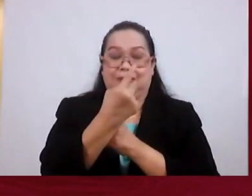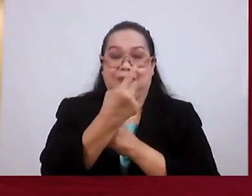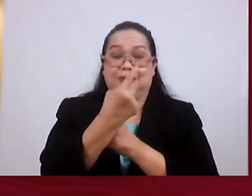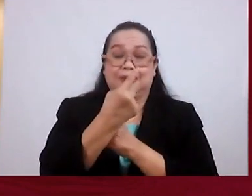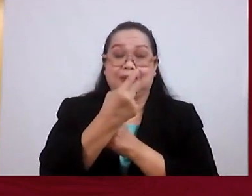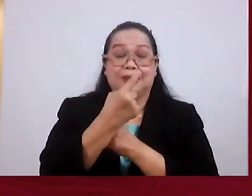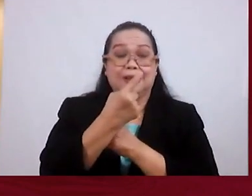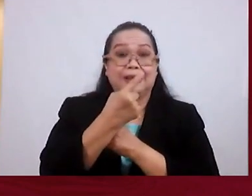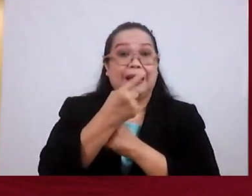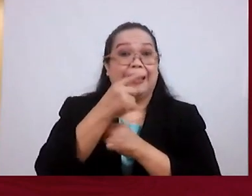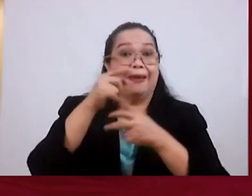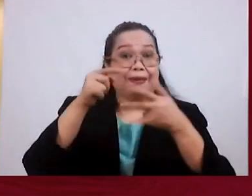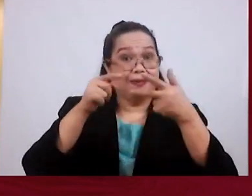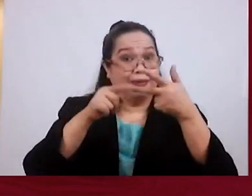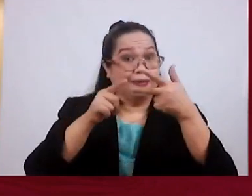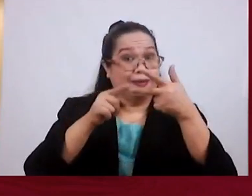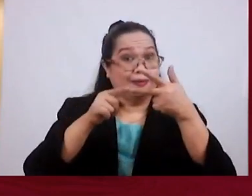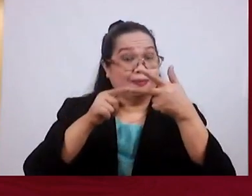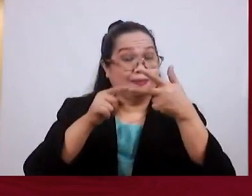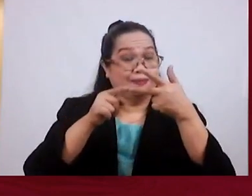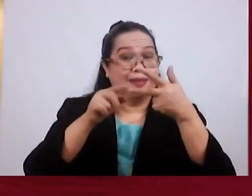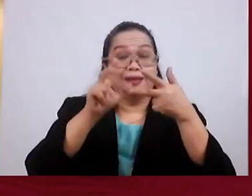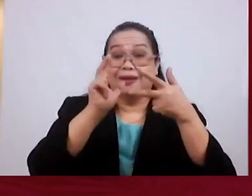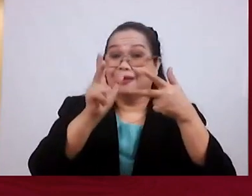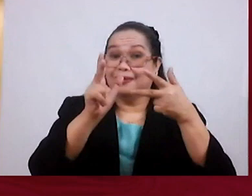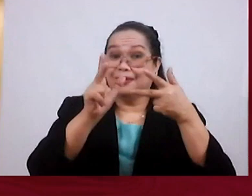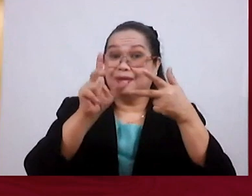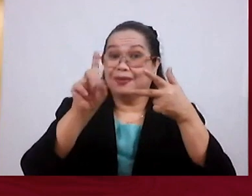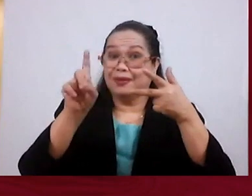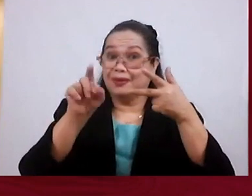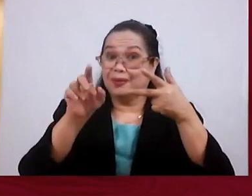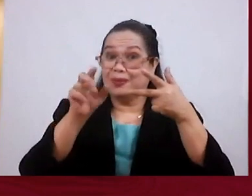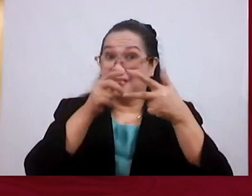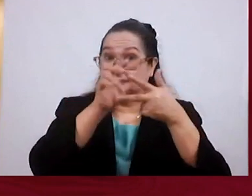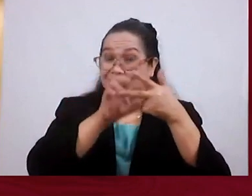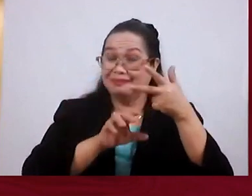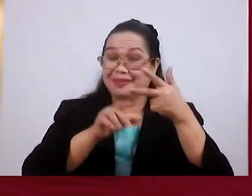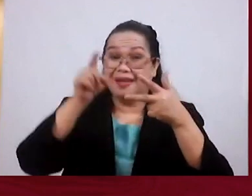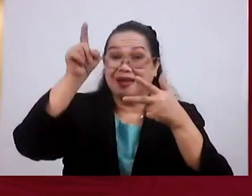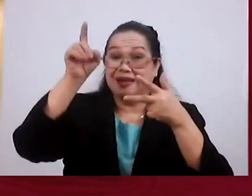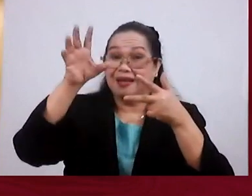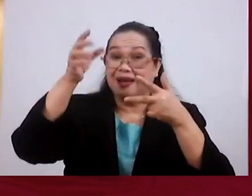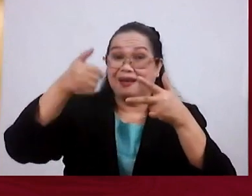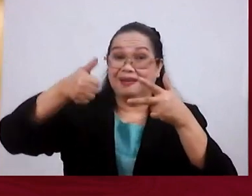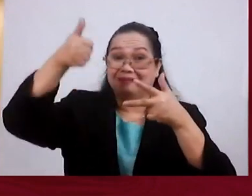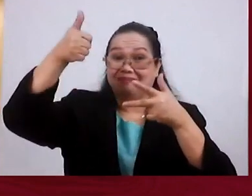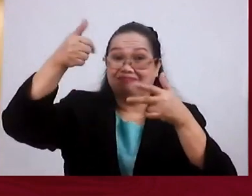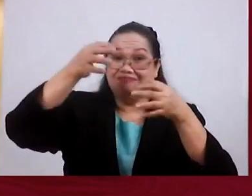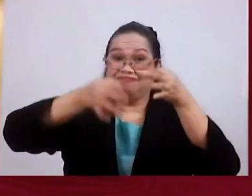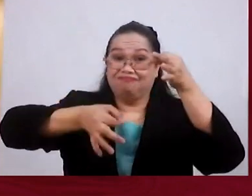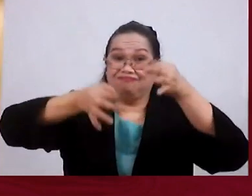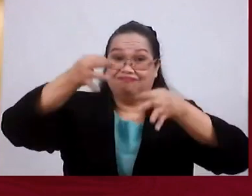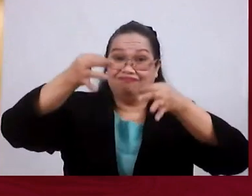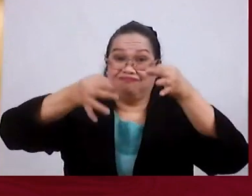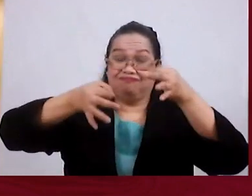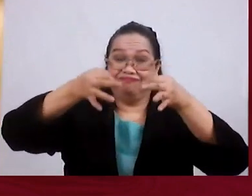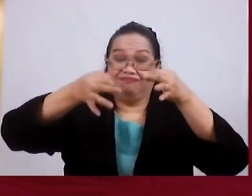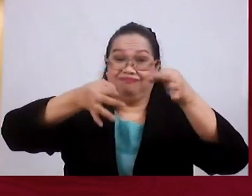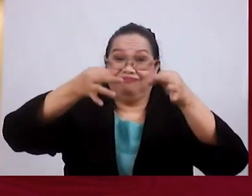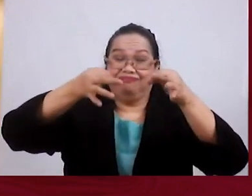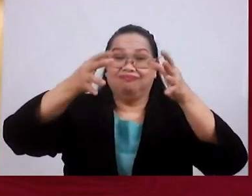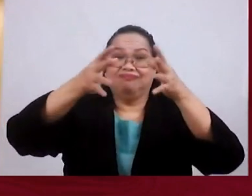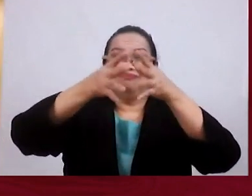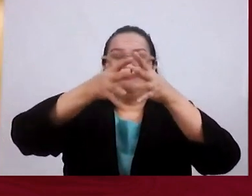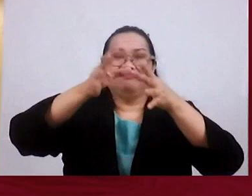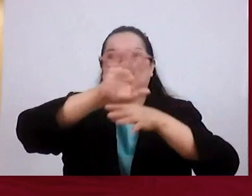Warning is In verses 30 to 31, God as the highest judge Carries out his own infallible